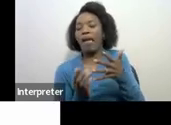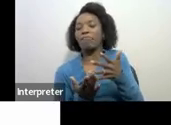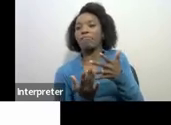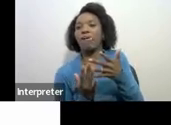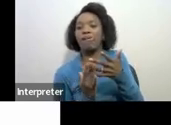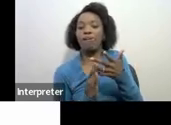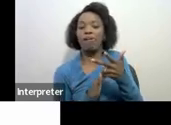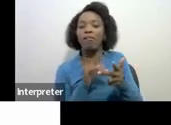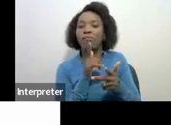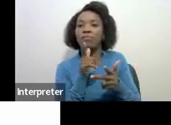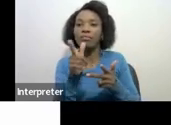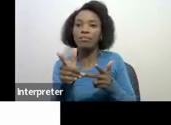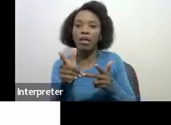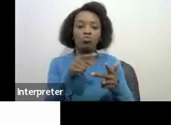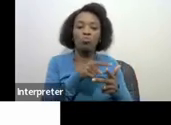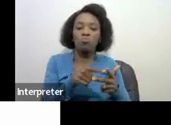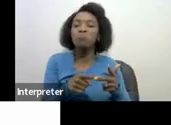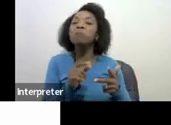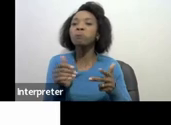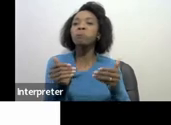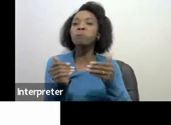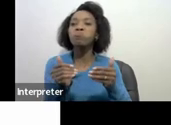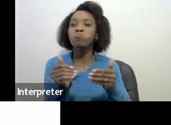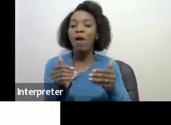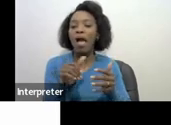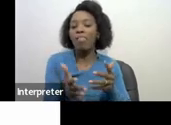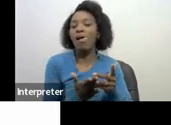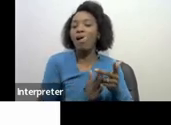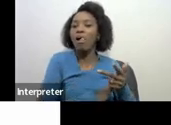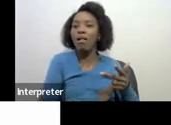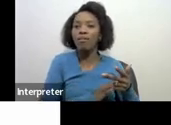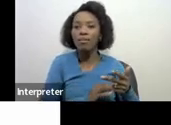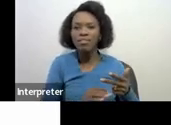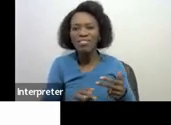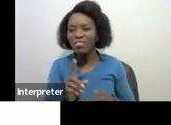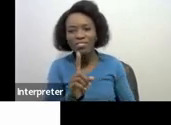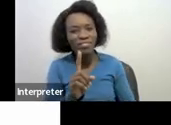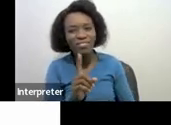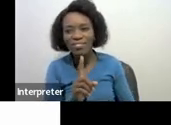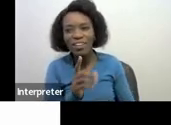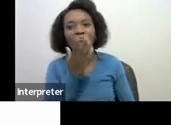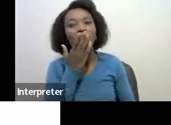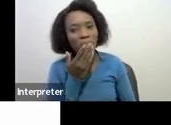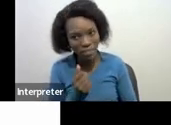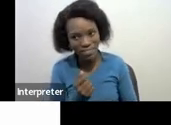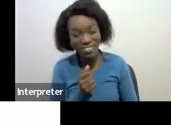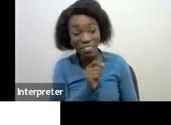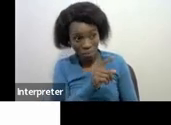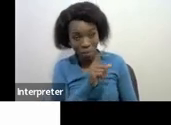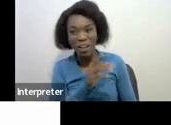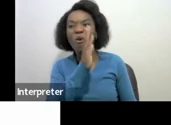this part and leave the rest you don't want to disqualify yourself because of disclosing half information